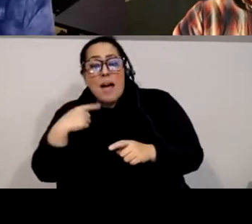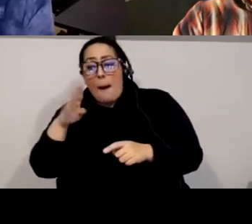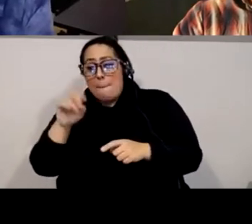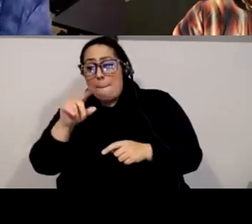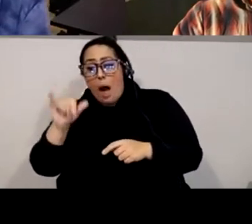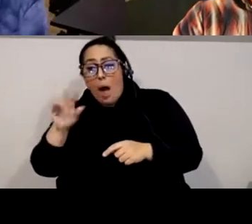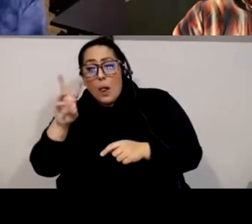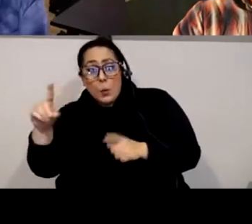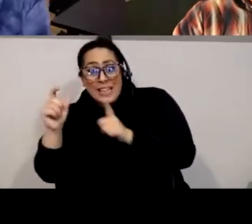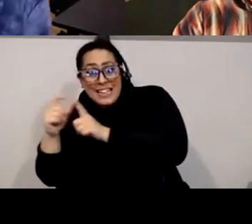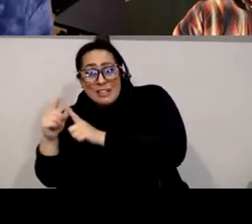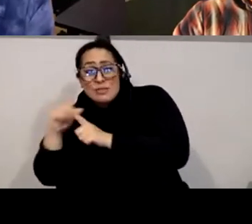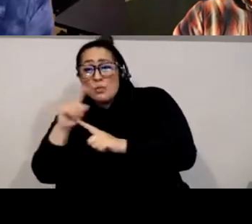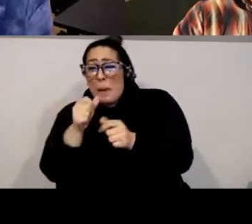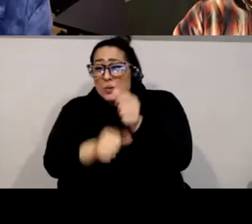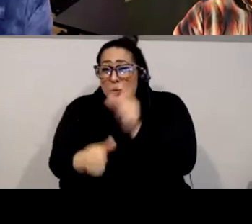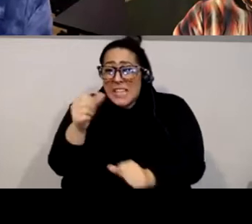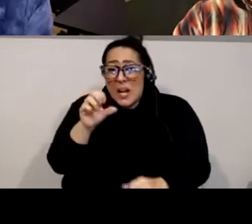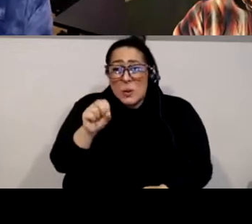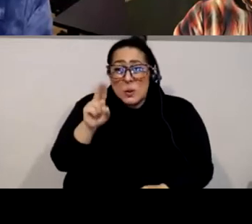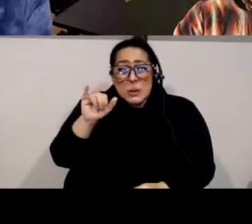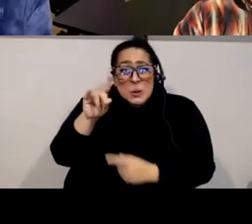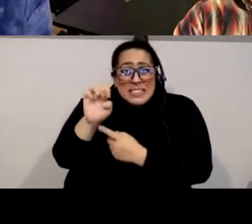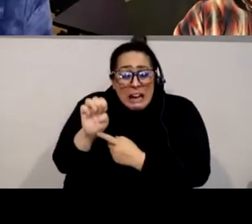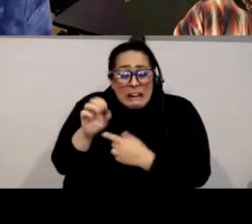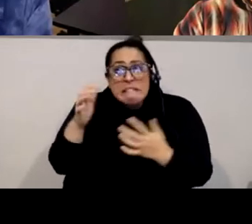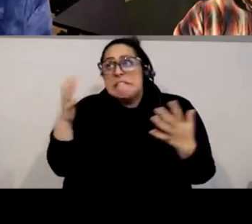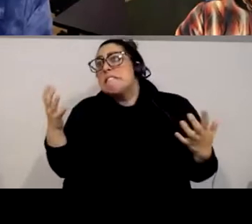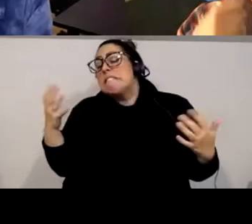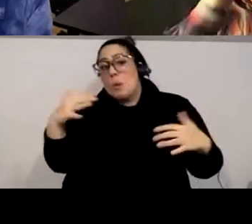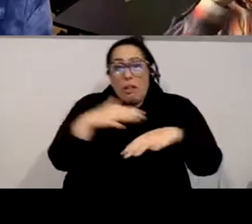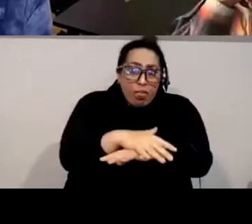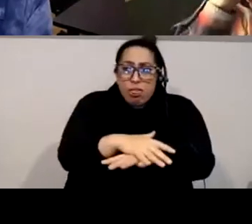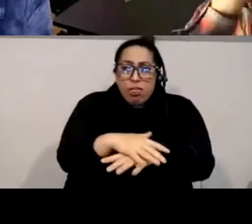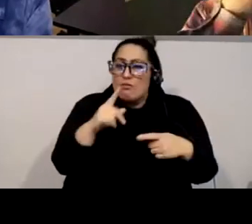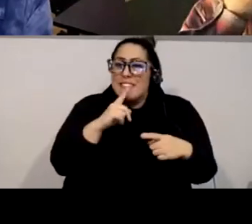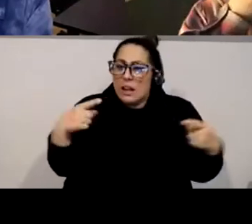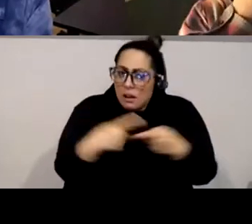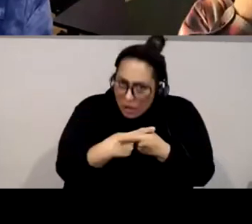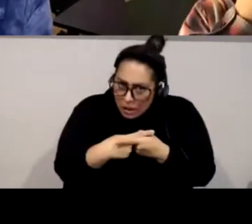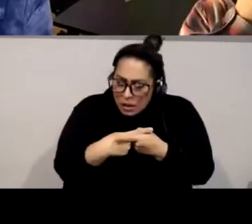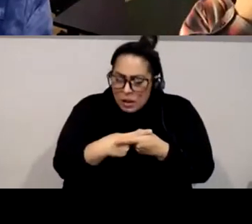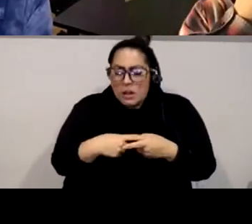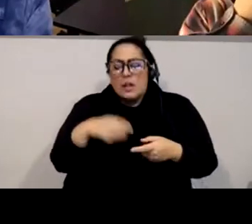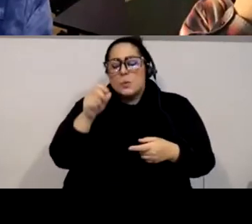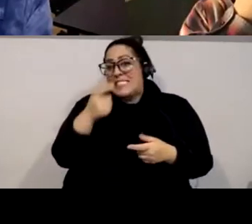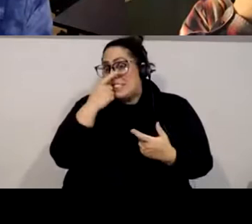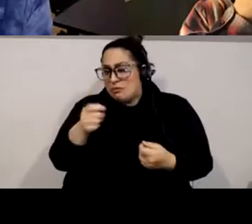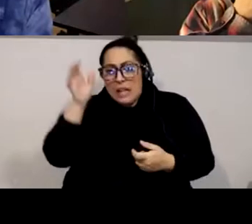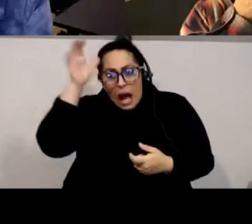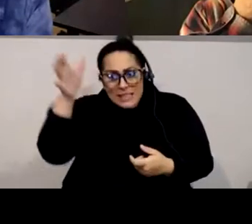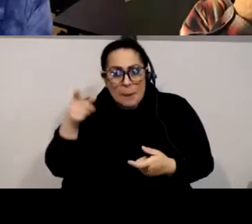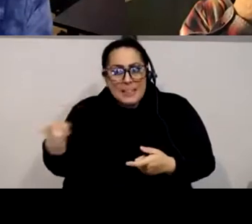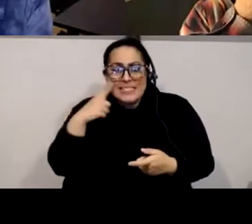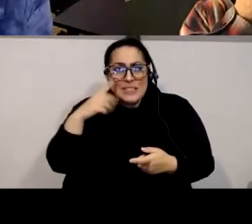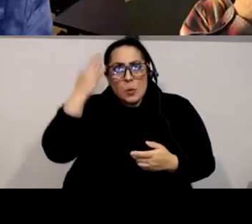his rap lyrics had nothing to do with the song so these are mashes and when we talk about i i think you're right uh jeff about the fences the fences